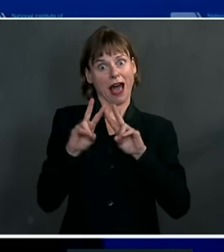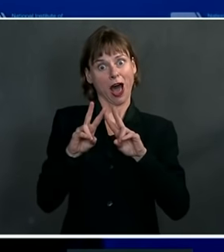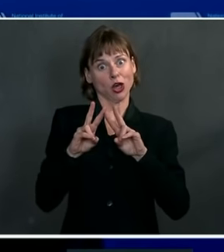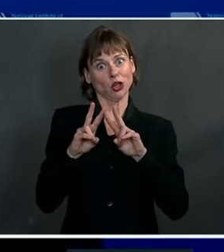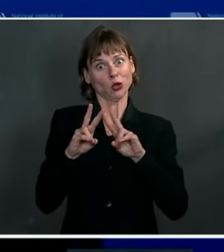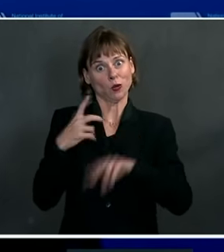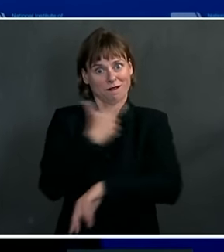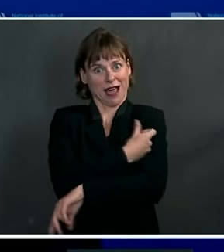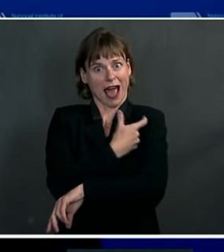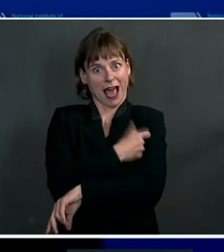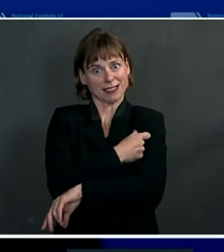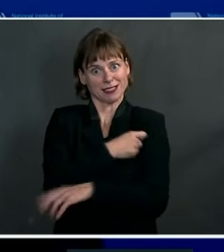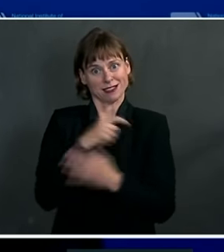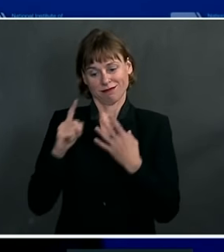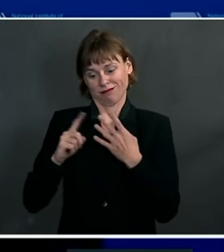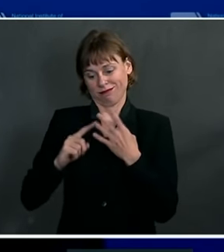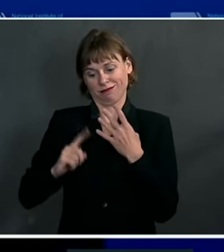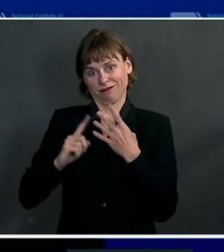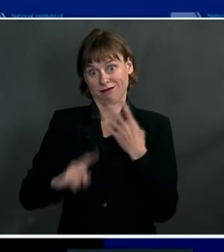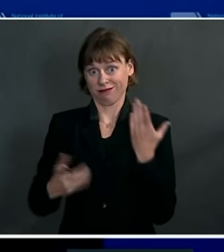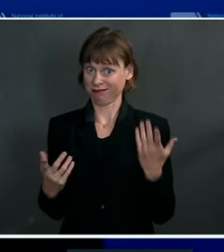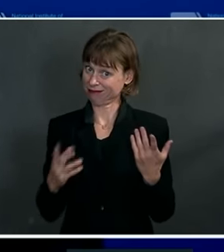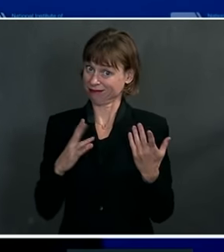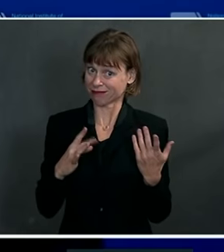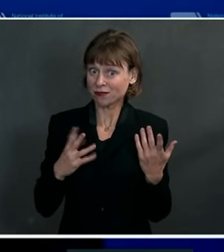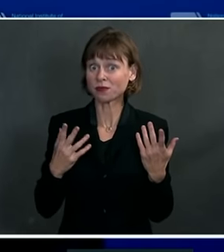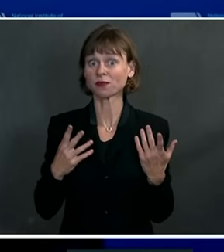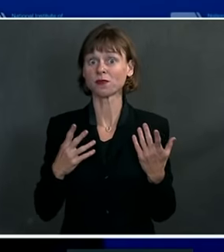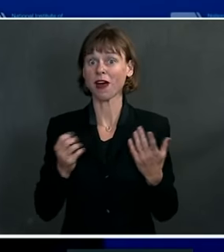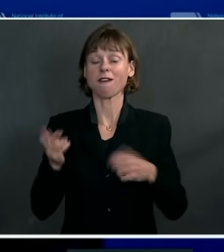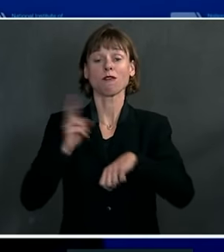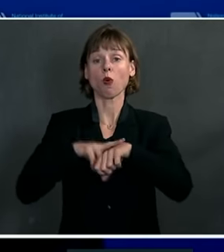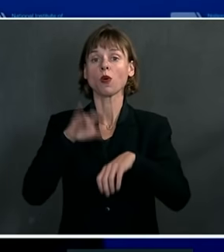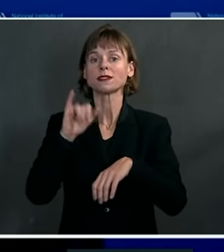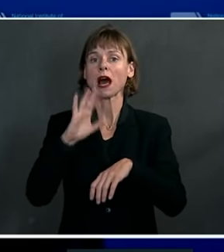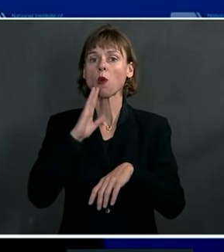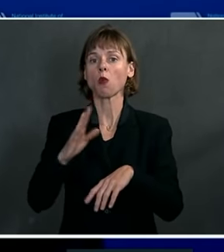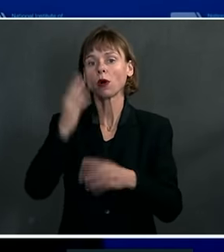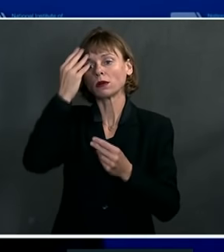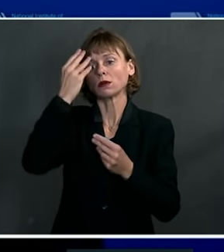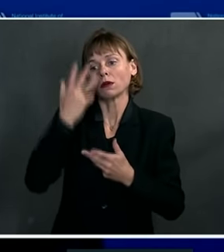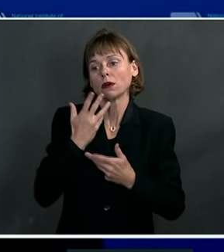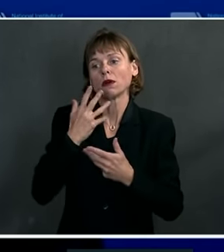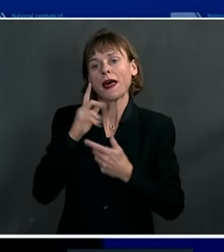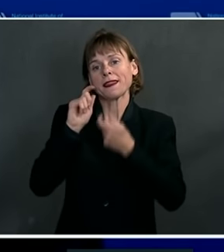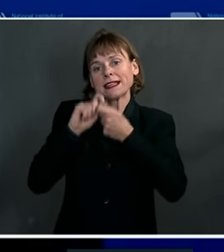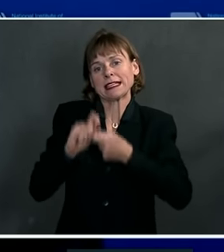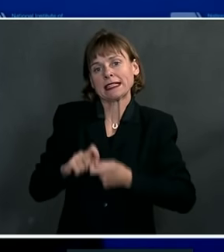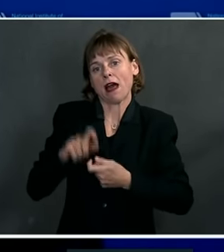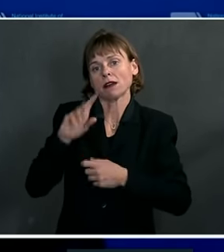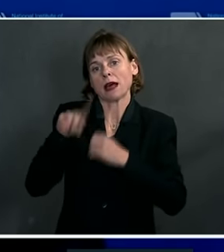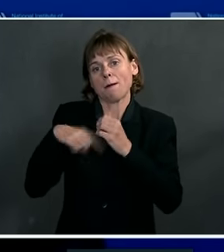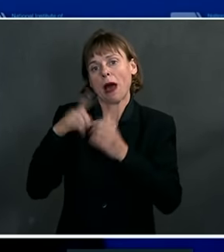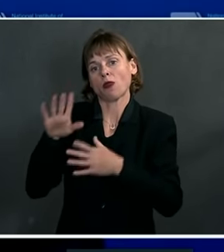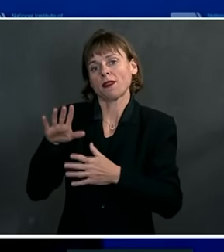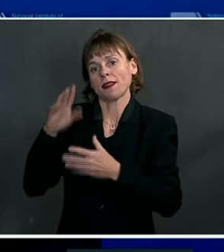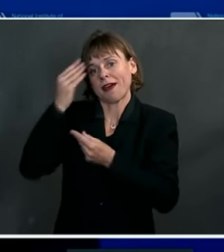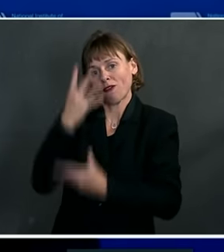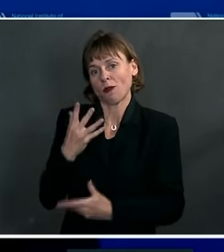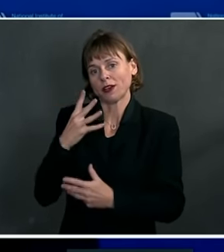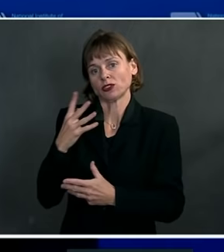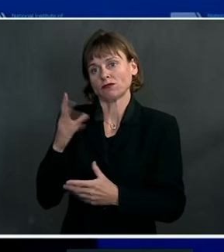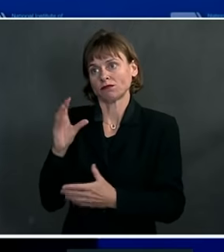will, of course, as happens with every candidate, will present the details of their data to the FDA.